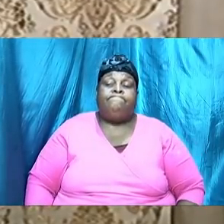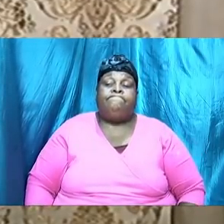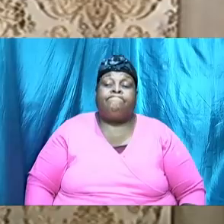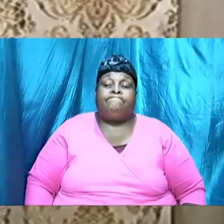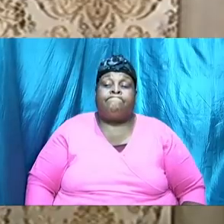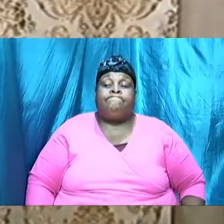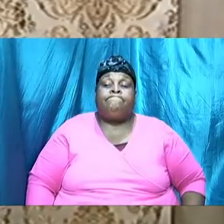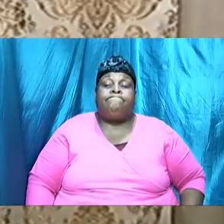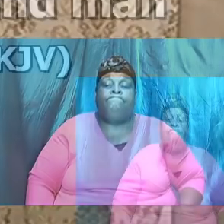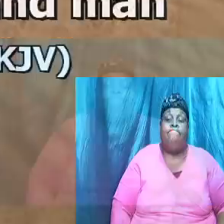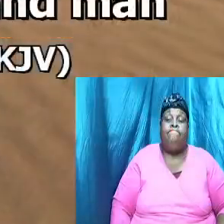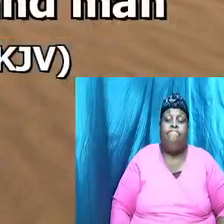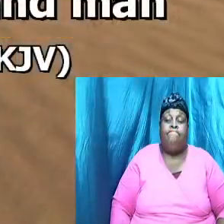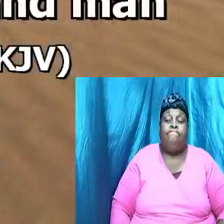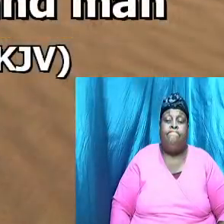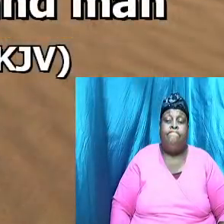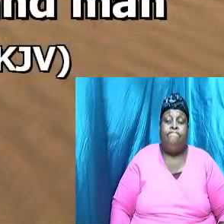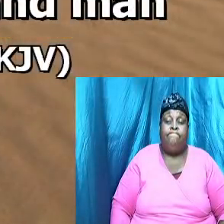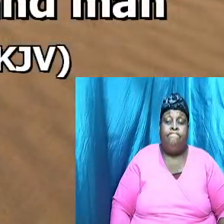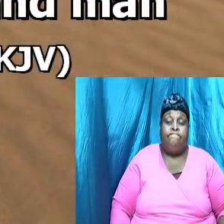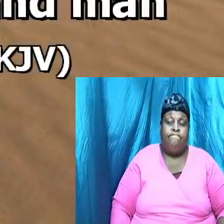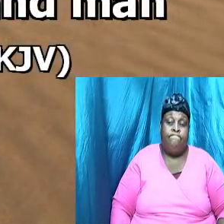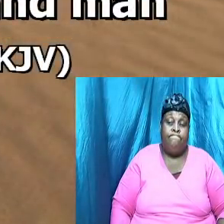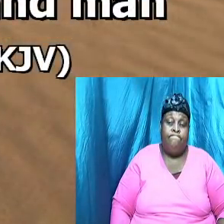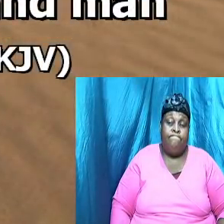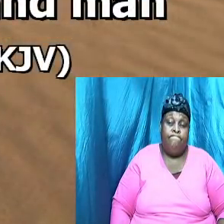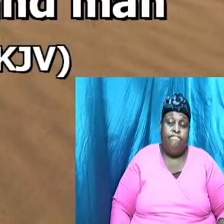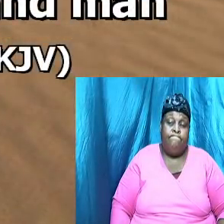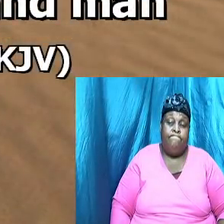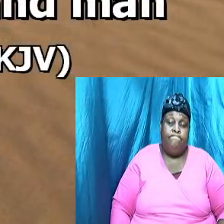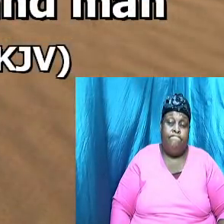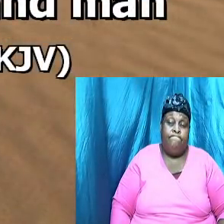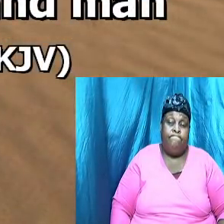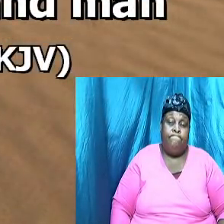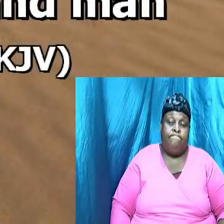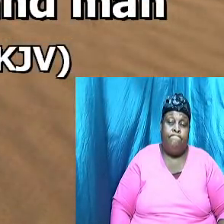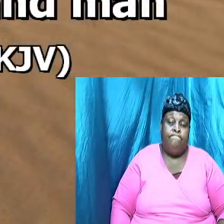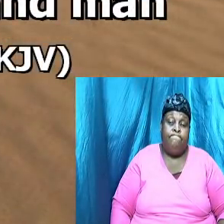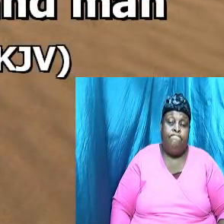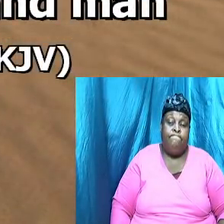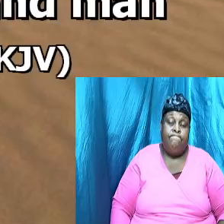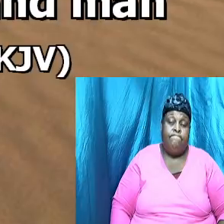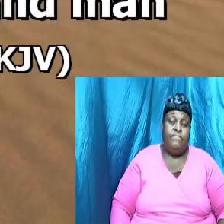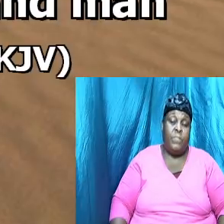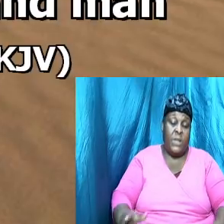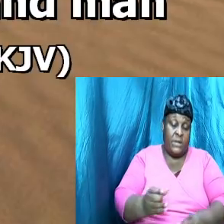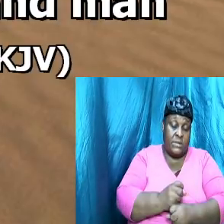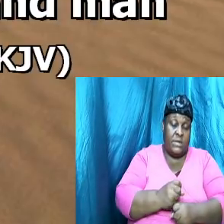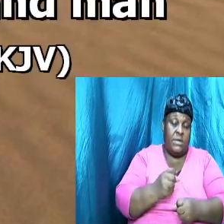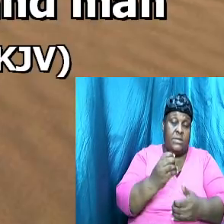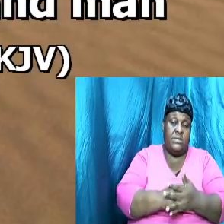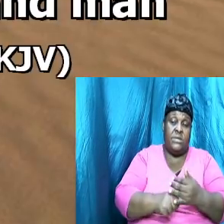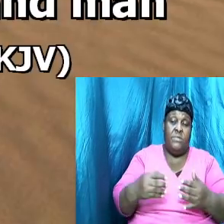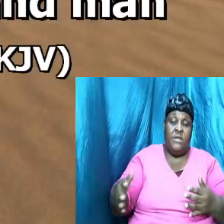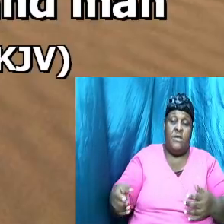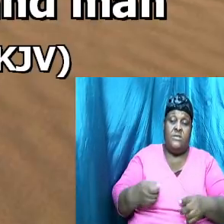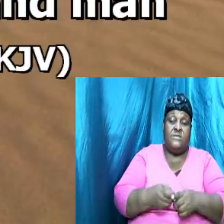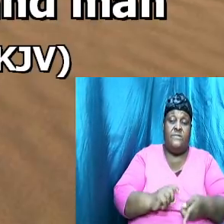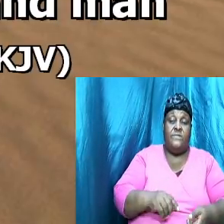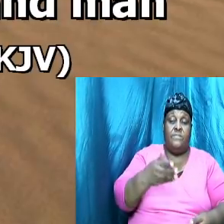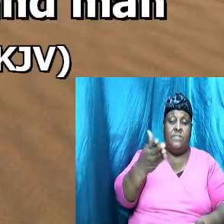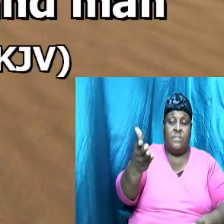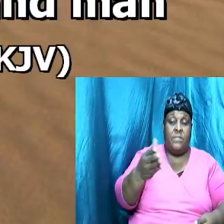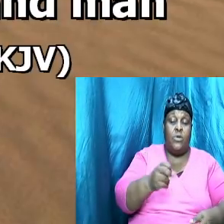to read a few verses and then I'm going to extract some things from that I'm going to extract some things from that so that